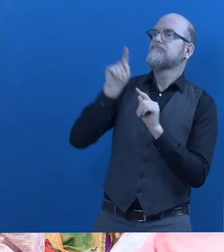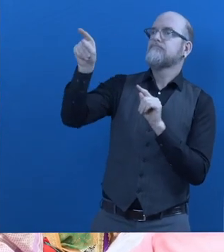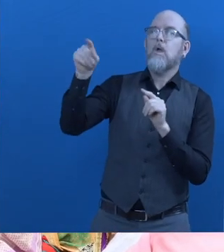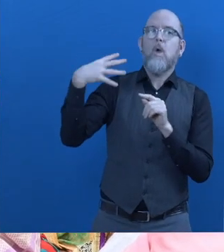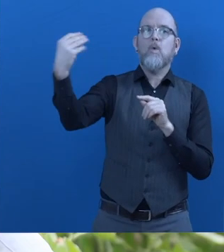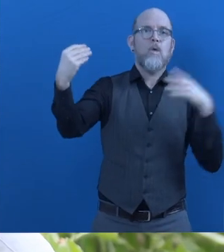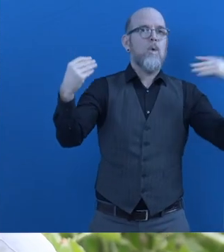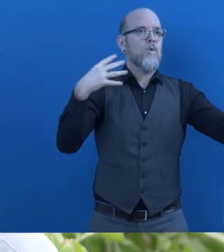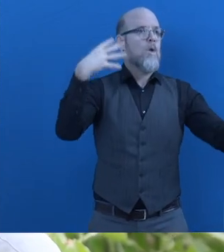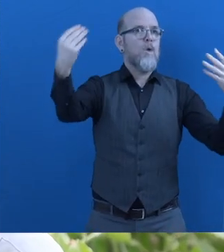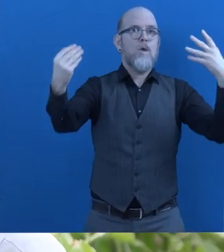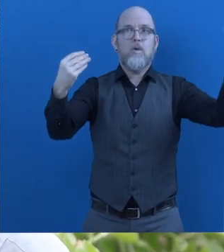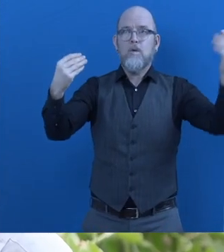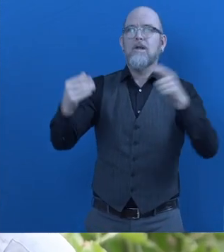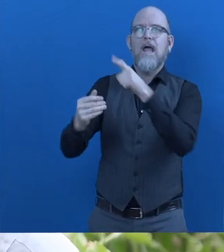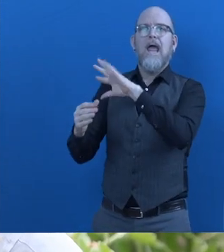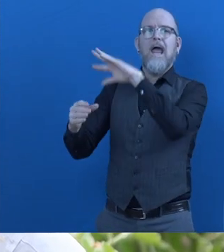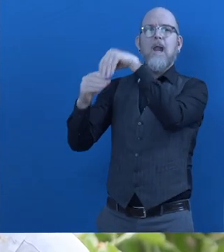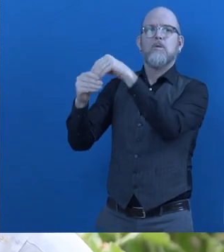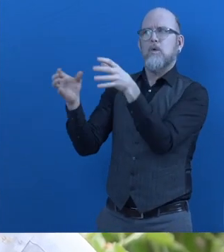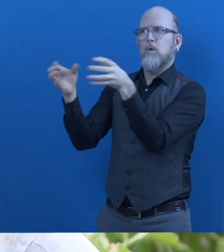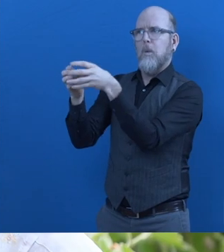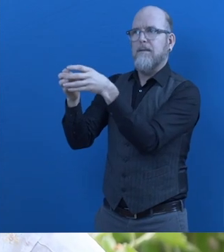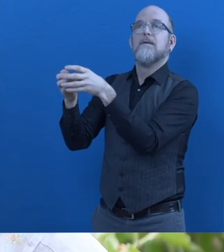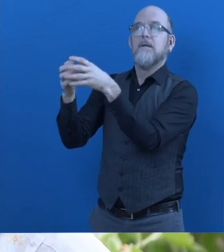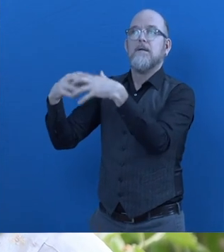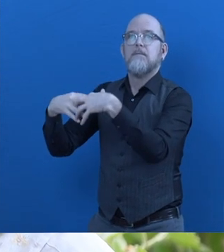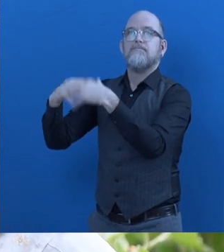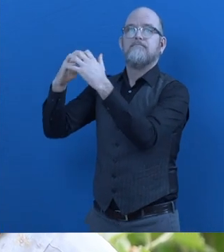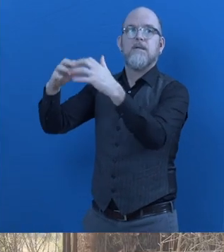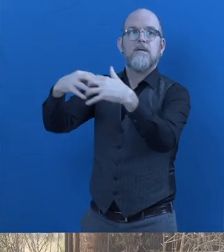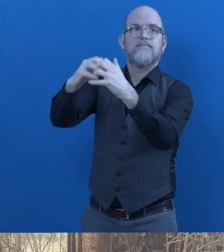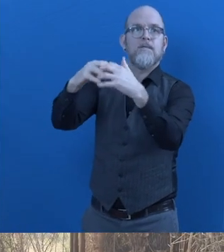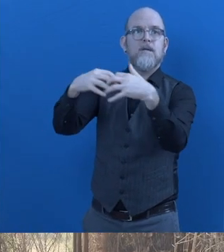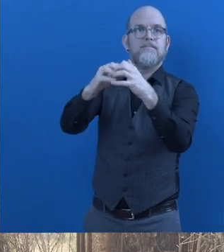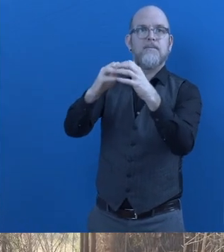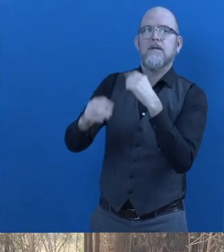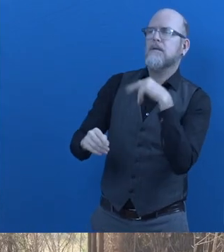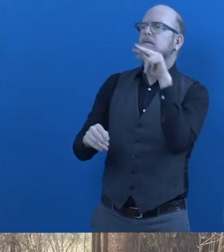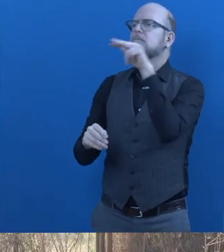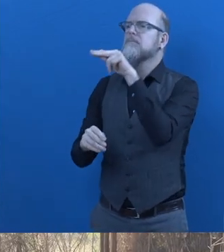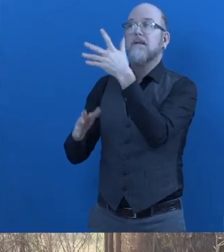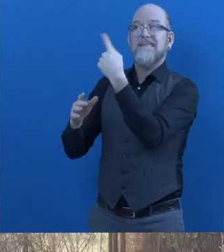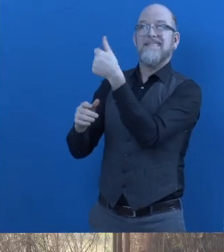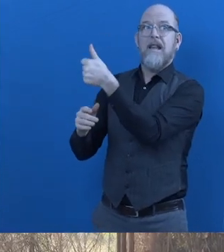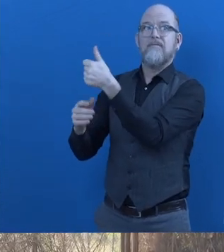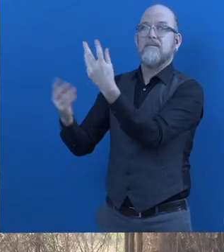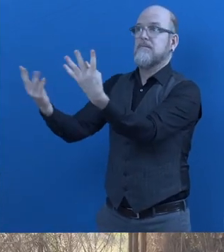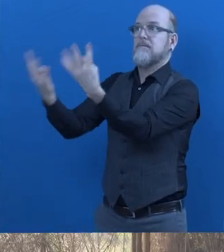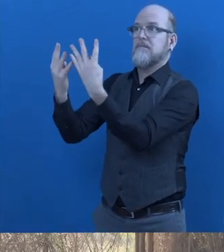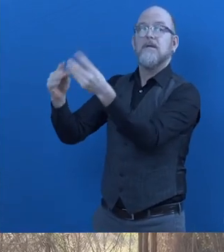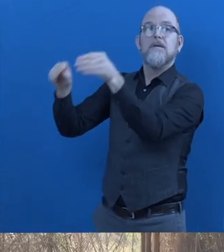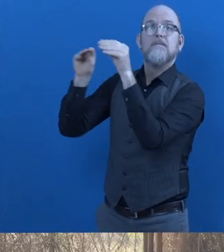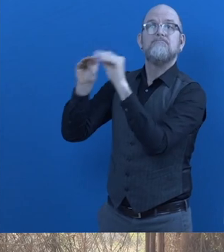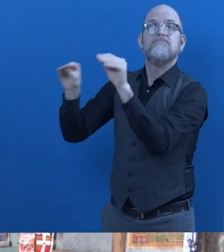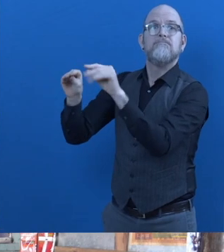inclusive farm interest groups after formation of these groups these group leaders are getting the training on the same way